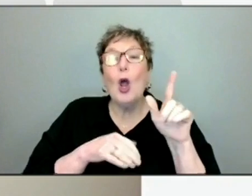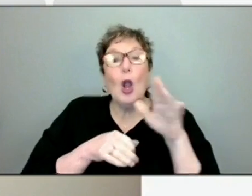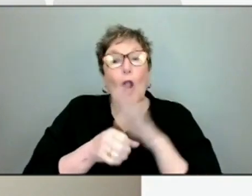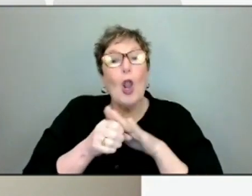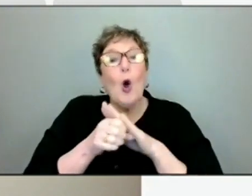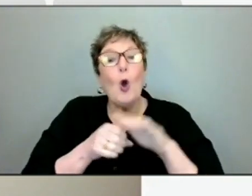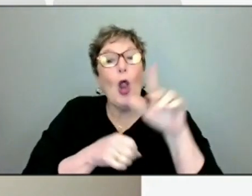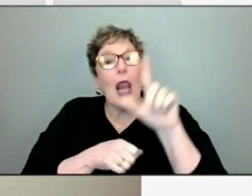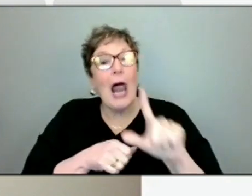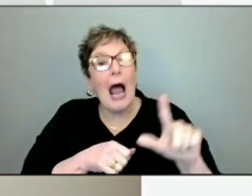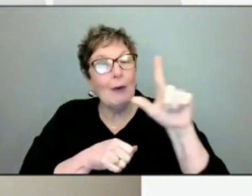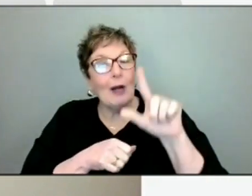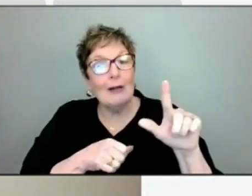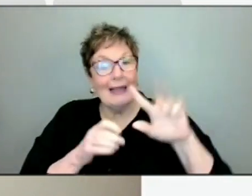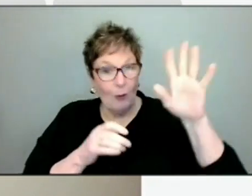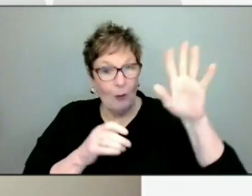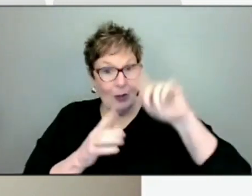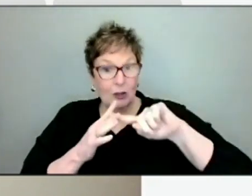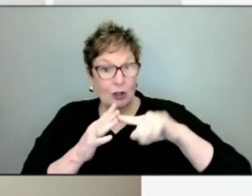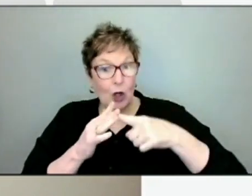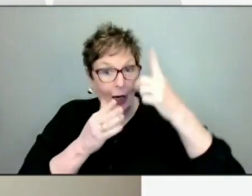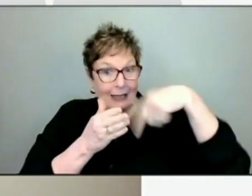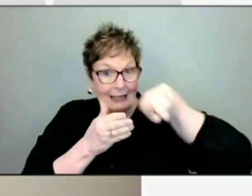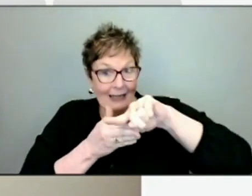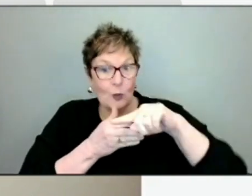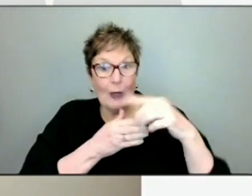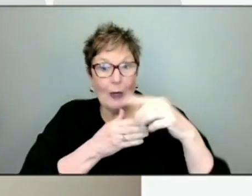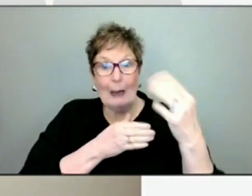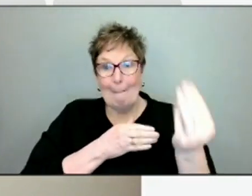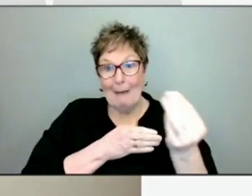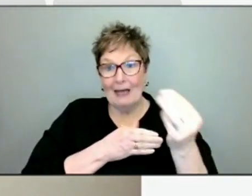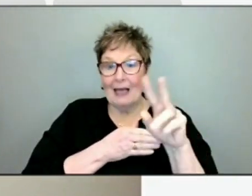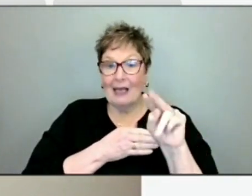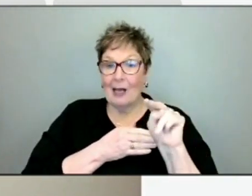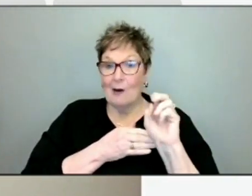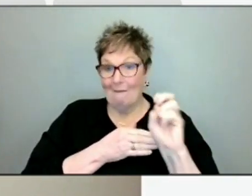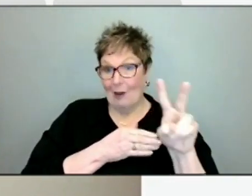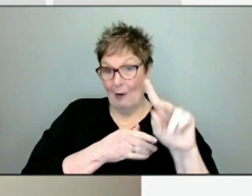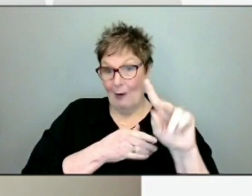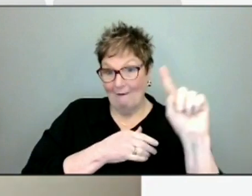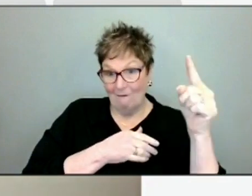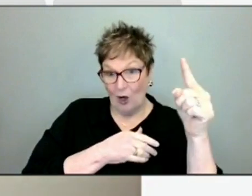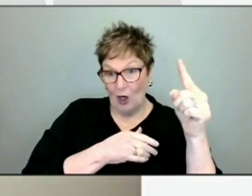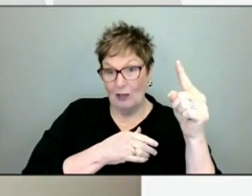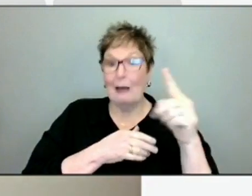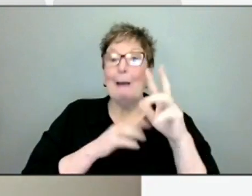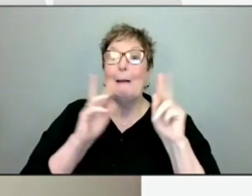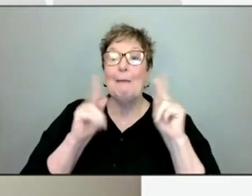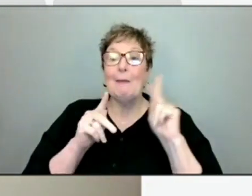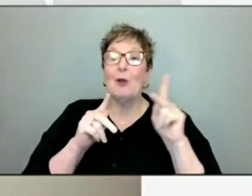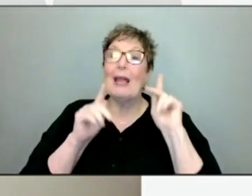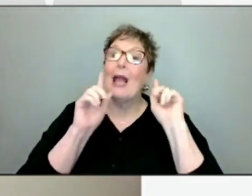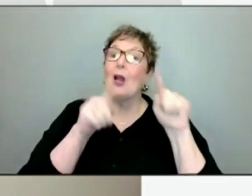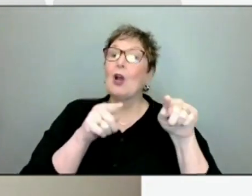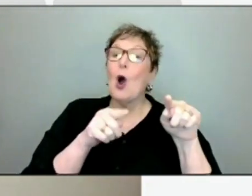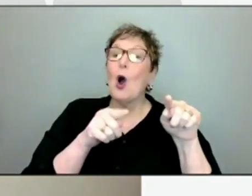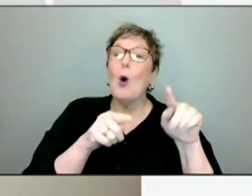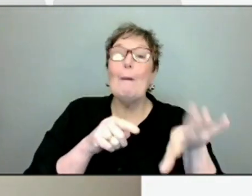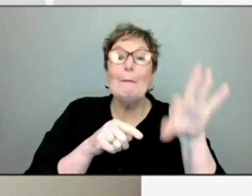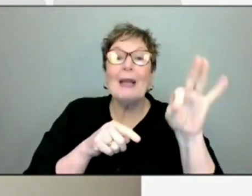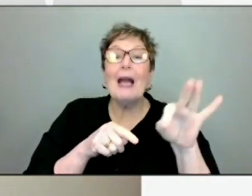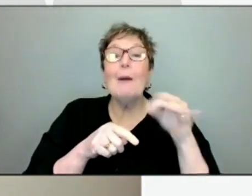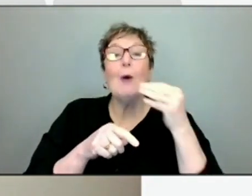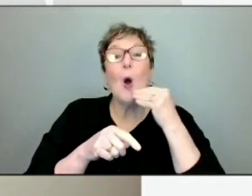scheduled to start next week on Monday, November the 1st. So individuals are able to obtain at-home test kits